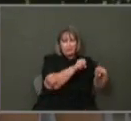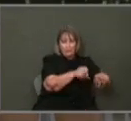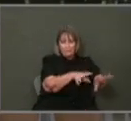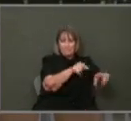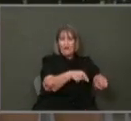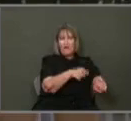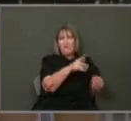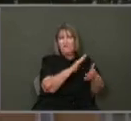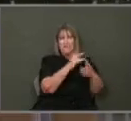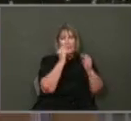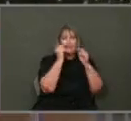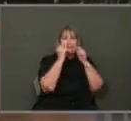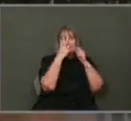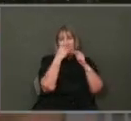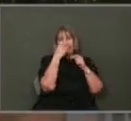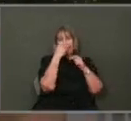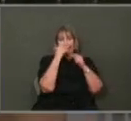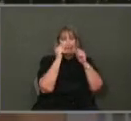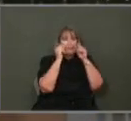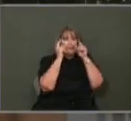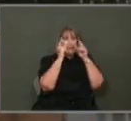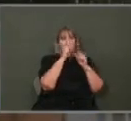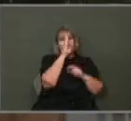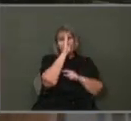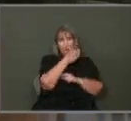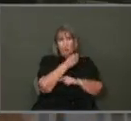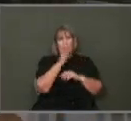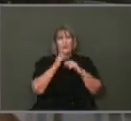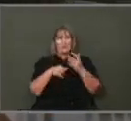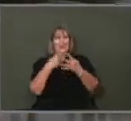off to sober up at this location.